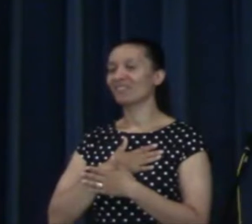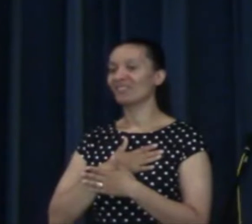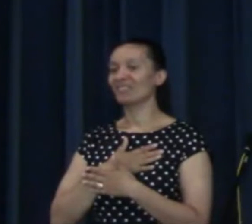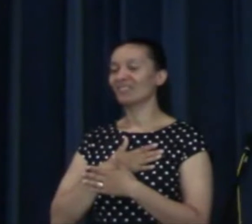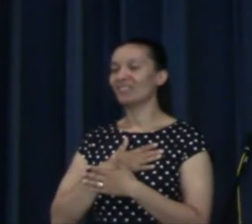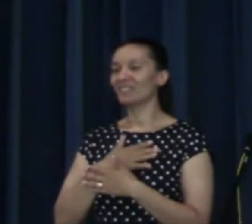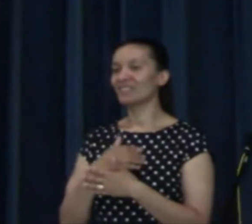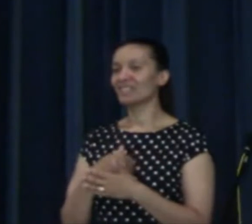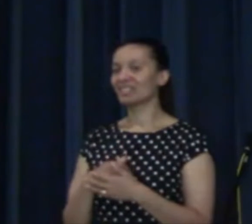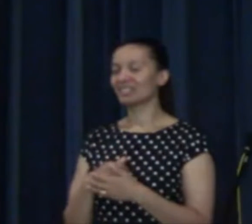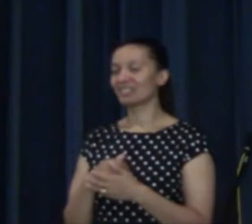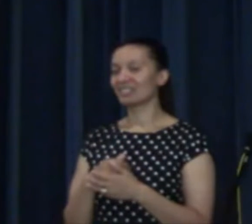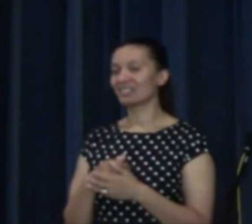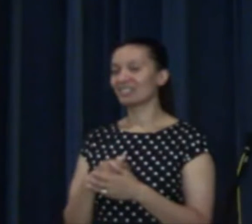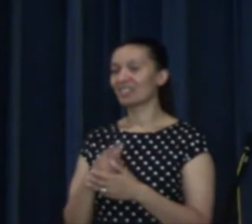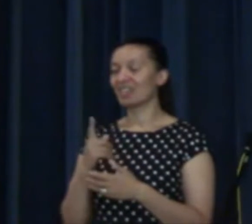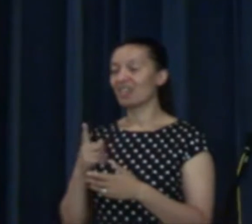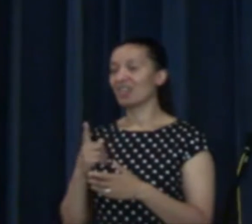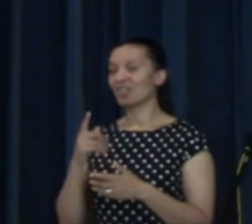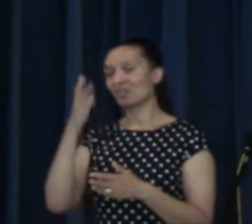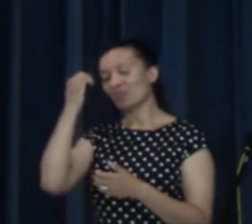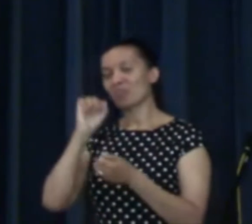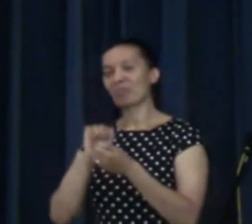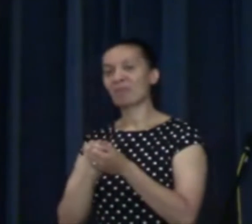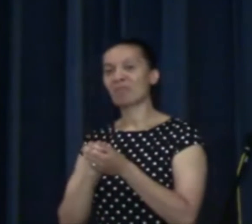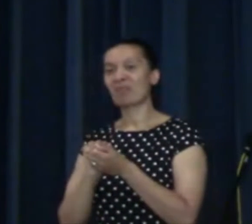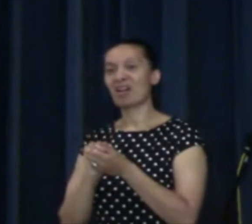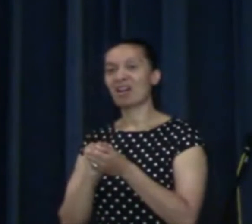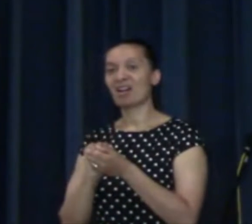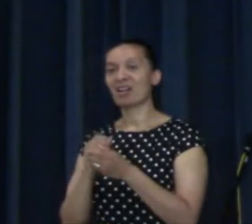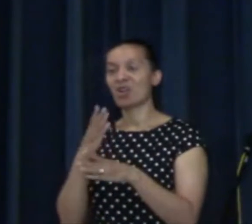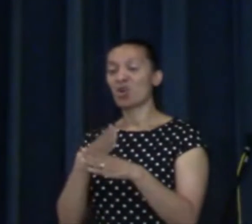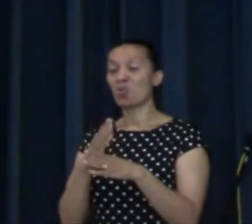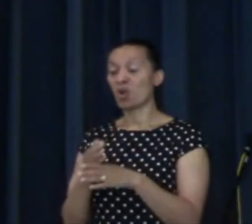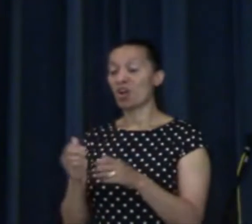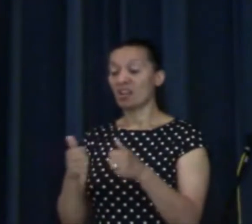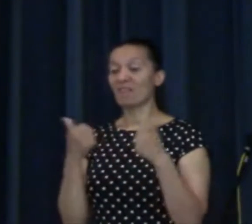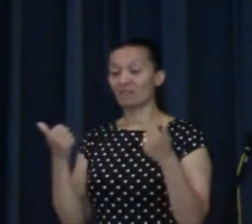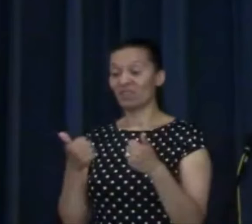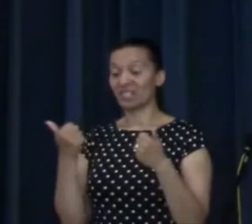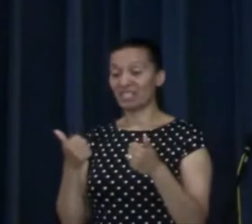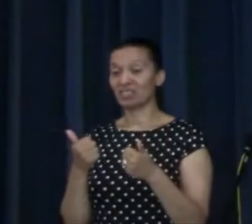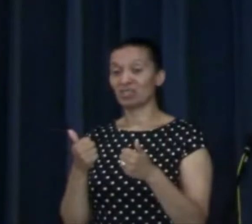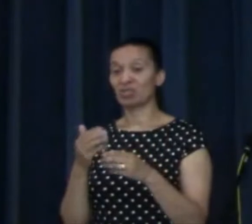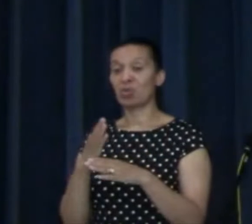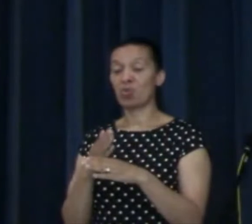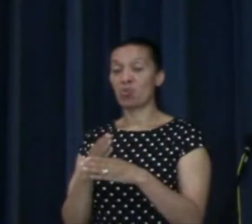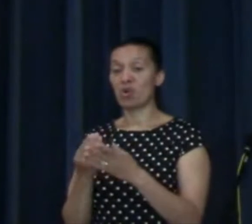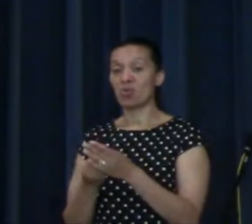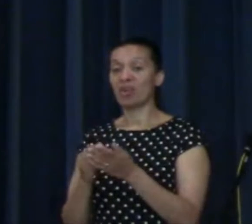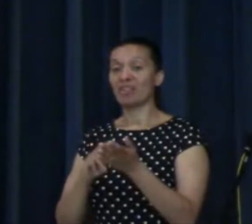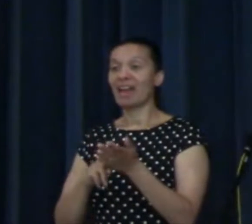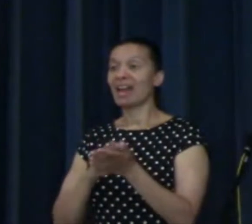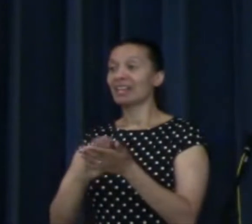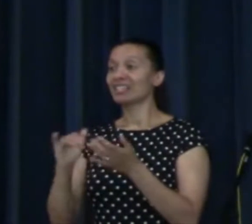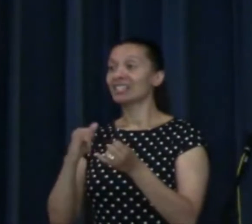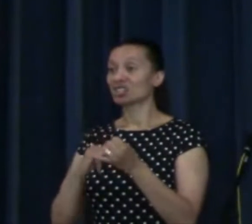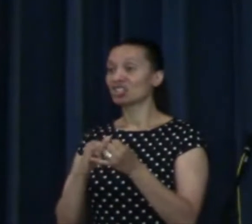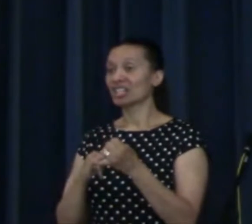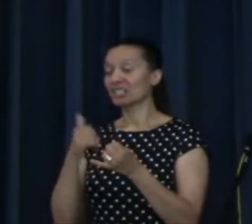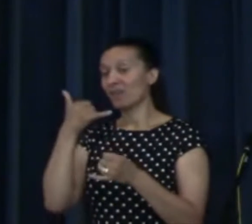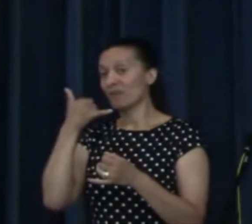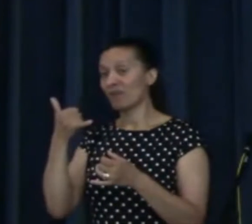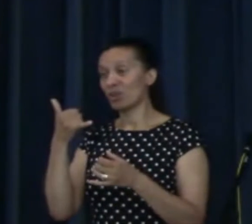And I remember I would come out of work. I used to work in London at the time. And I worked for the NHS, so we couldn't have our phones on in the hospital.